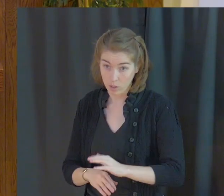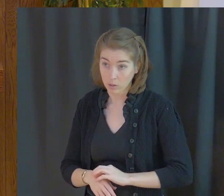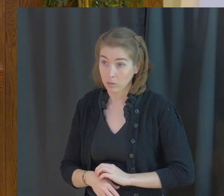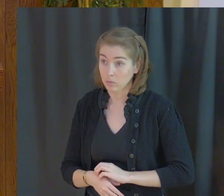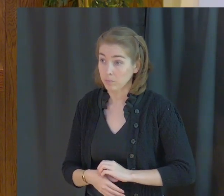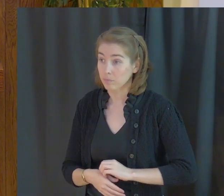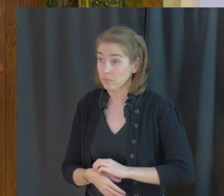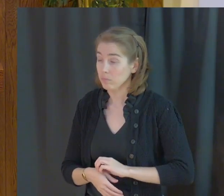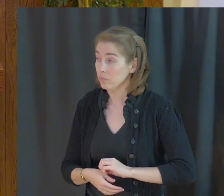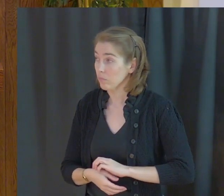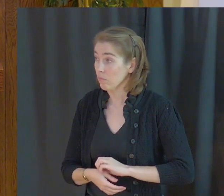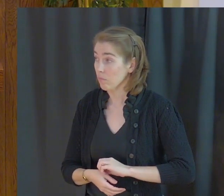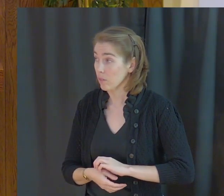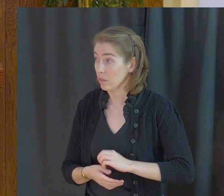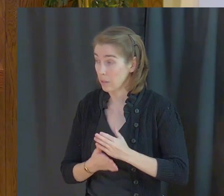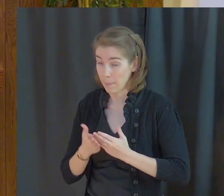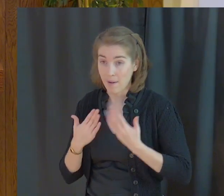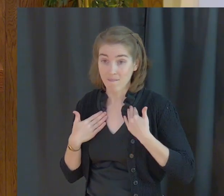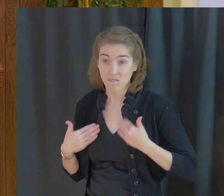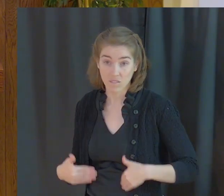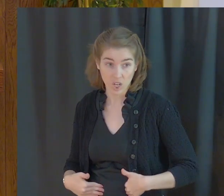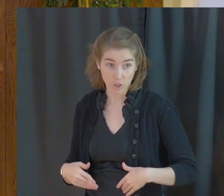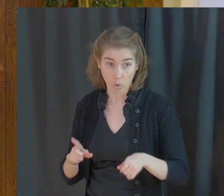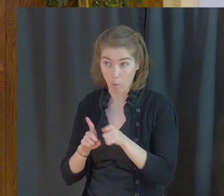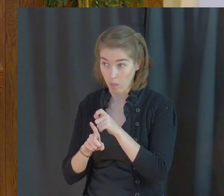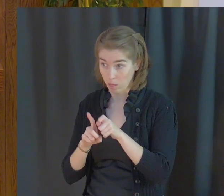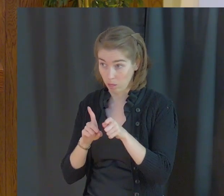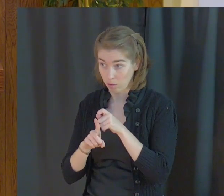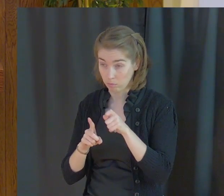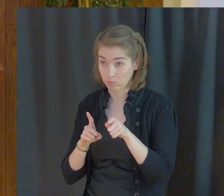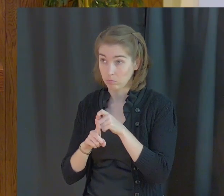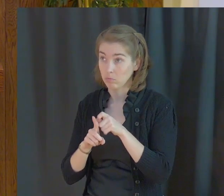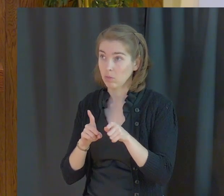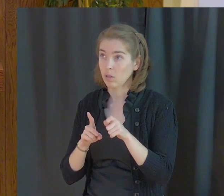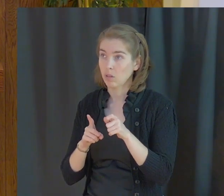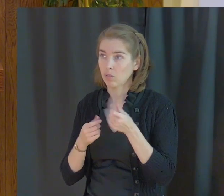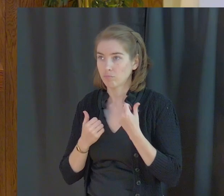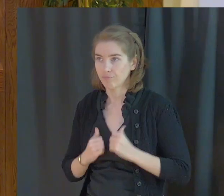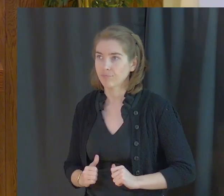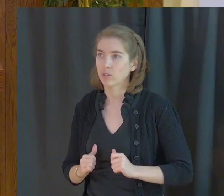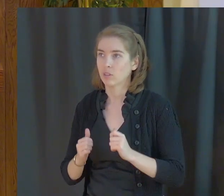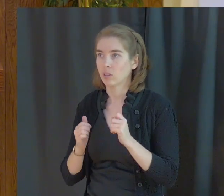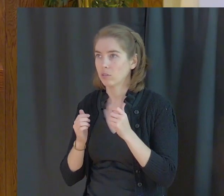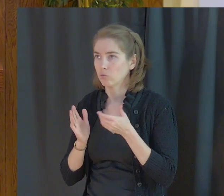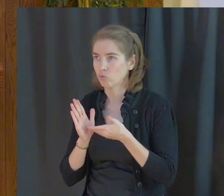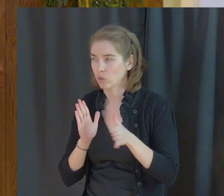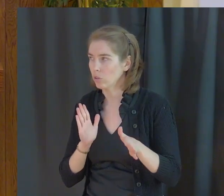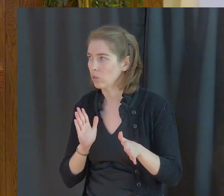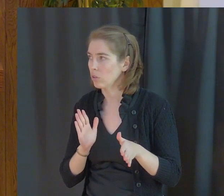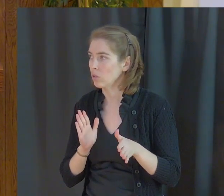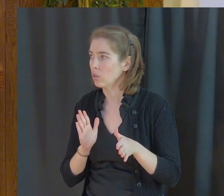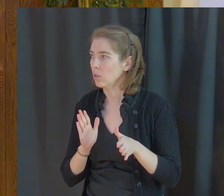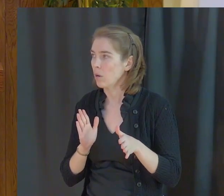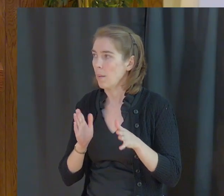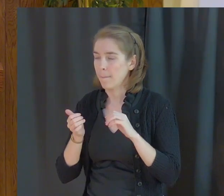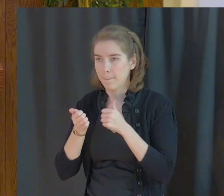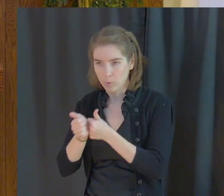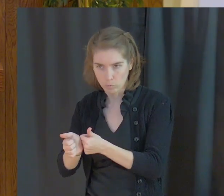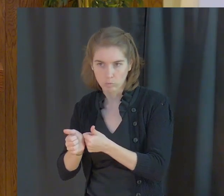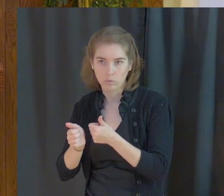One is physical persecution. The word means chasing, driving away, pursuing.